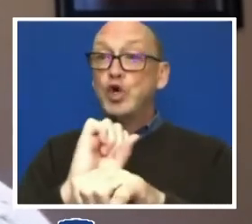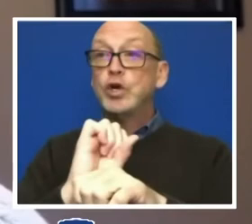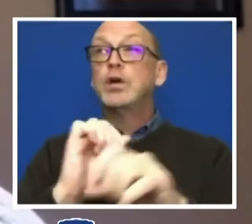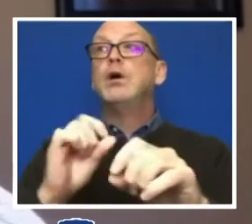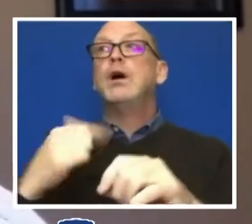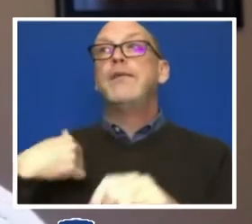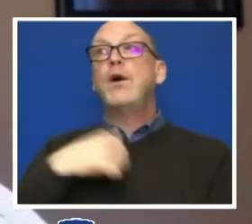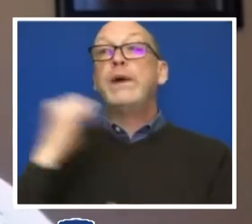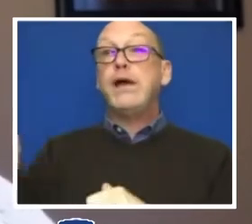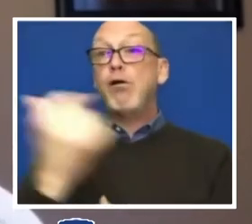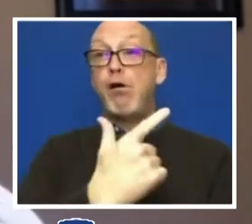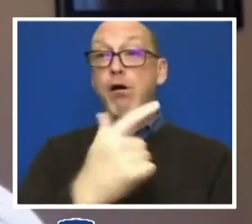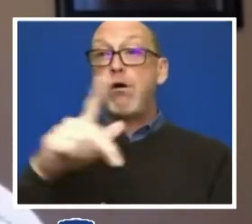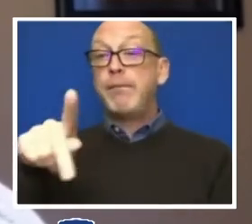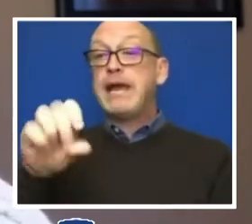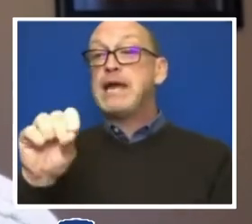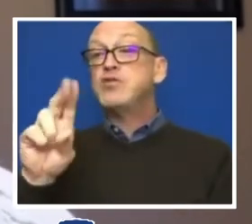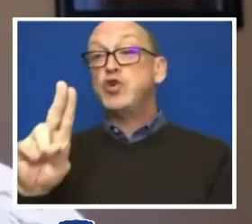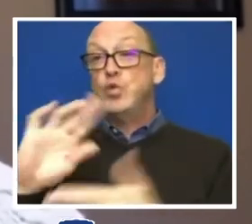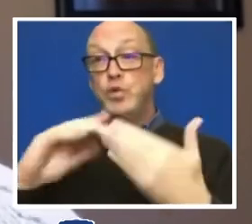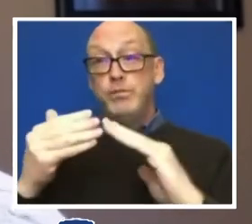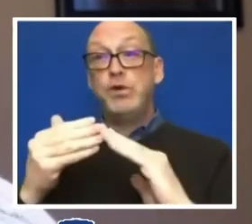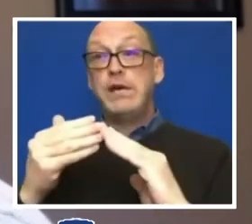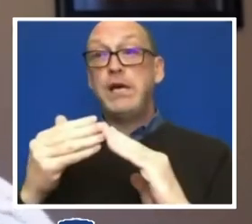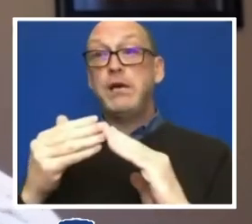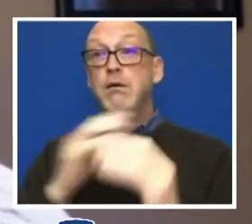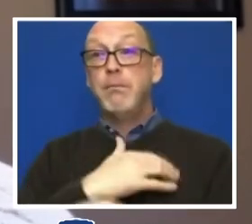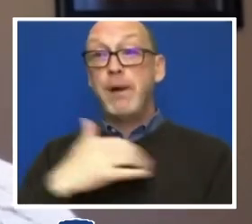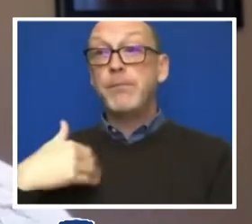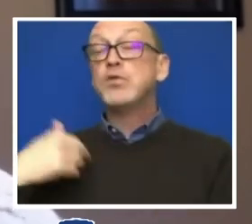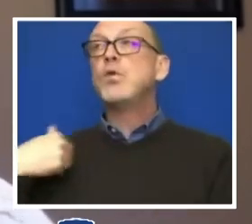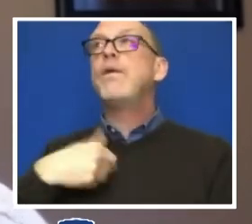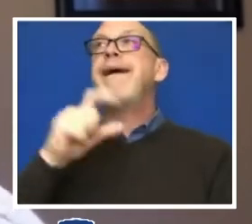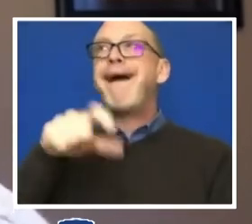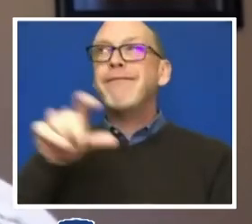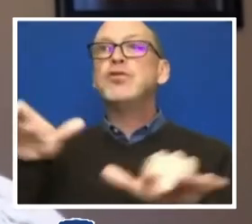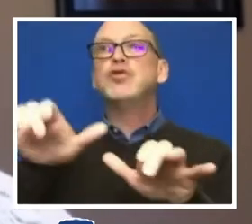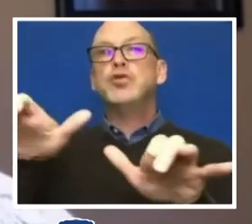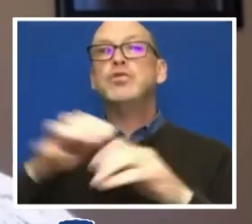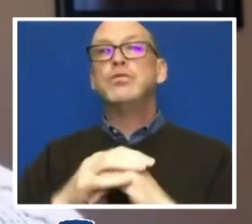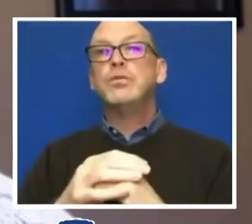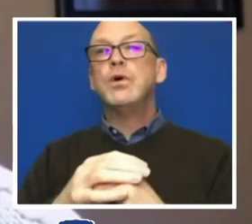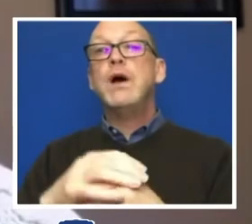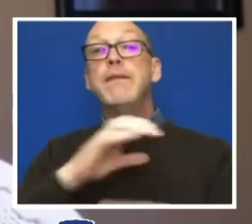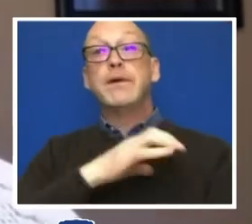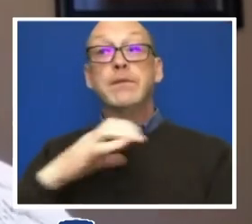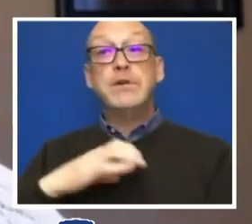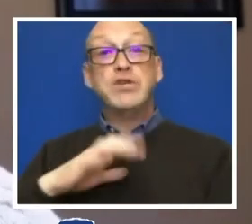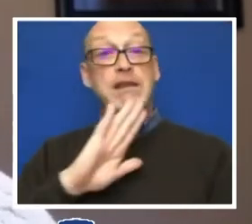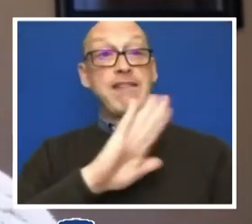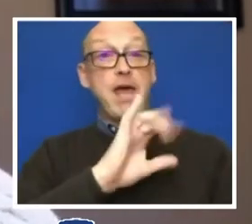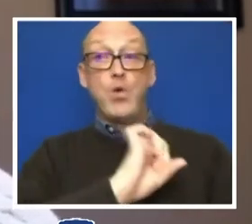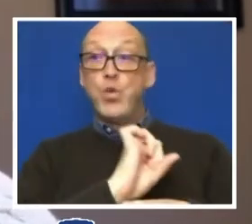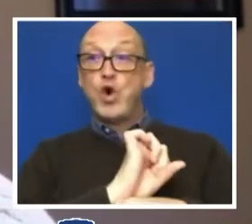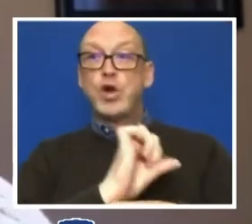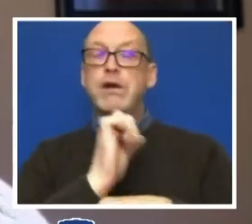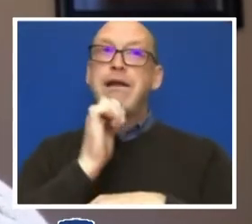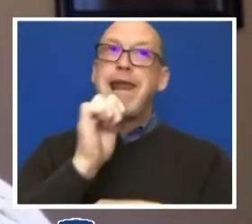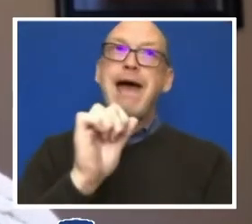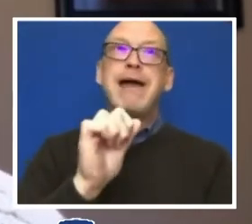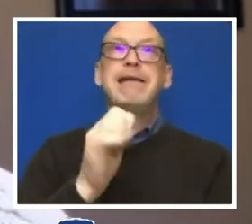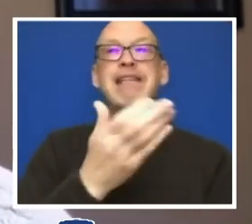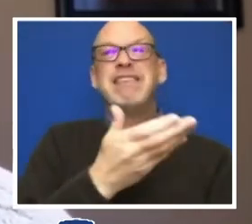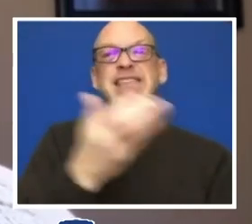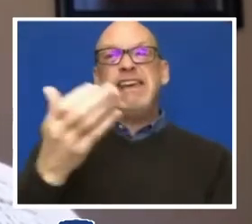State community, as members of the Penn State community, have to do. And so the Commission and its work is not, if you will, the thing in